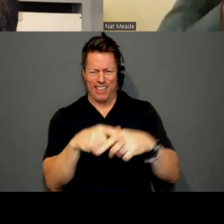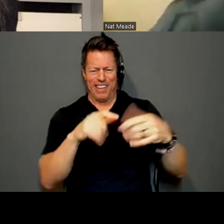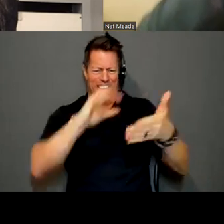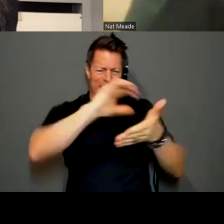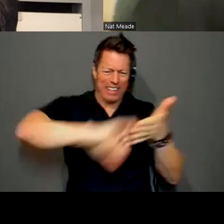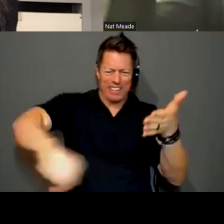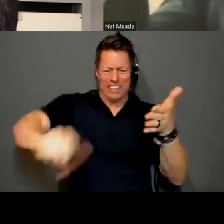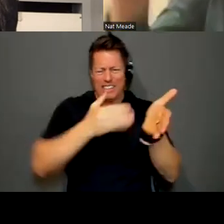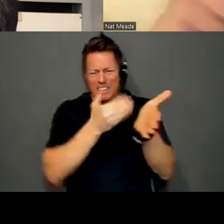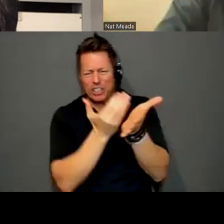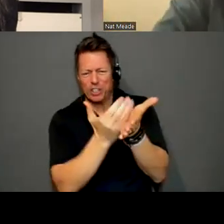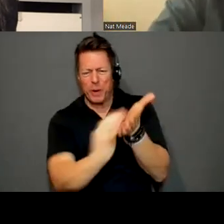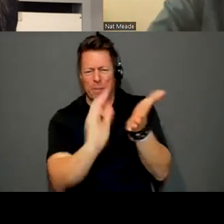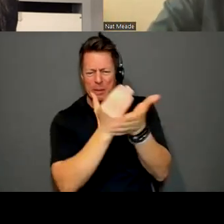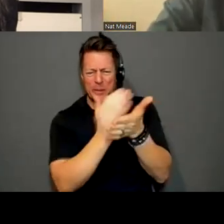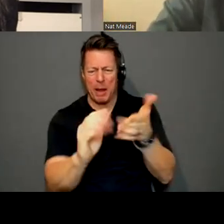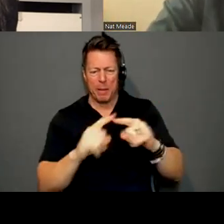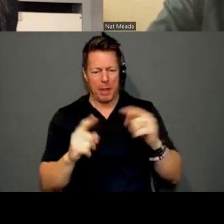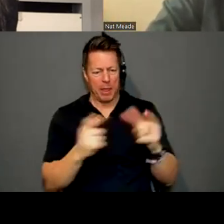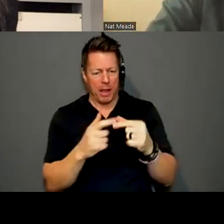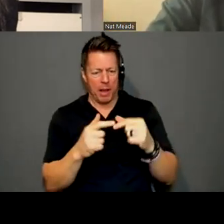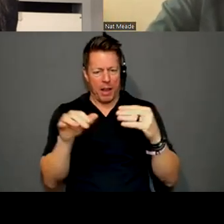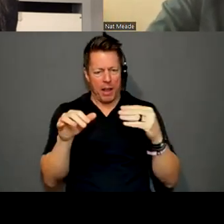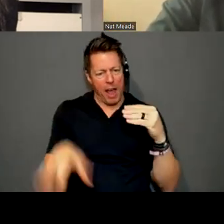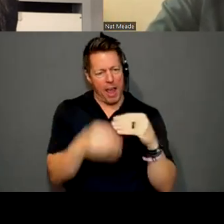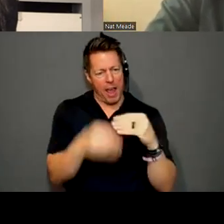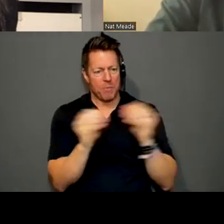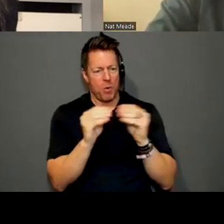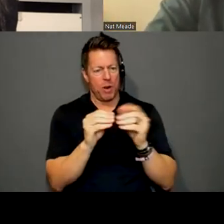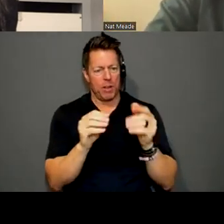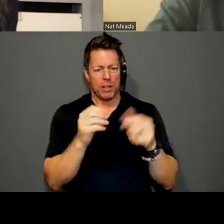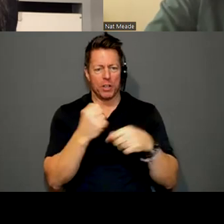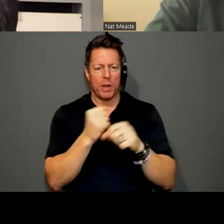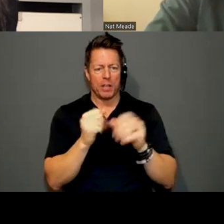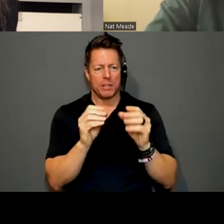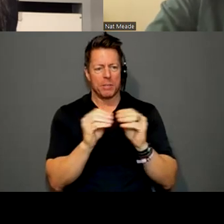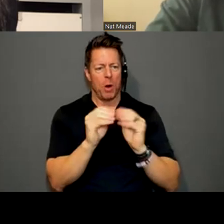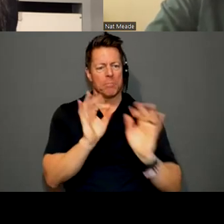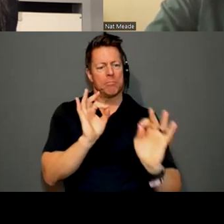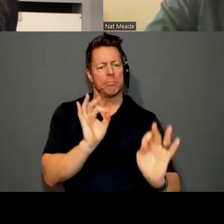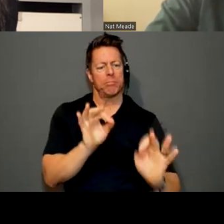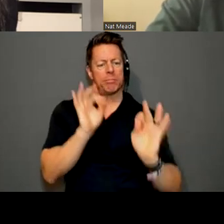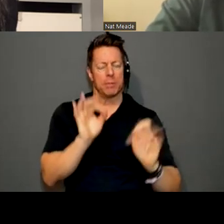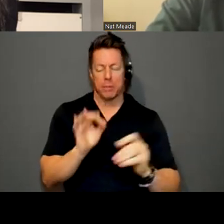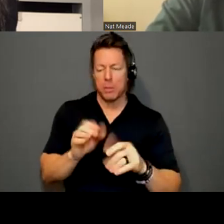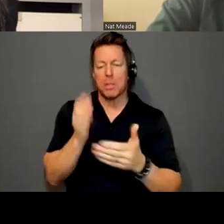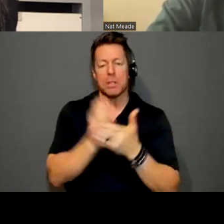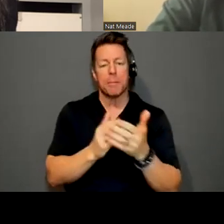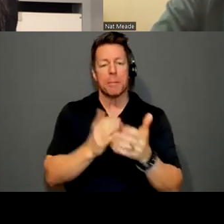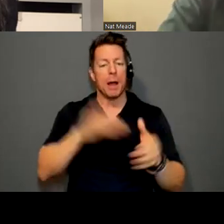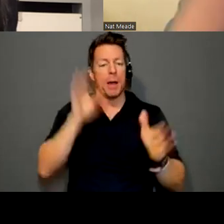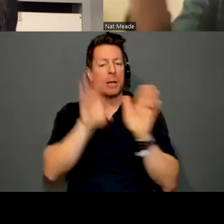one thought with another. So there's this, I think there's a certain amount of like, oftentimes my, my figures are kind of ridiculous,